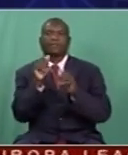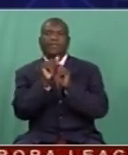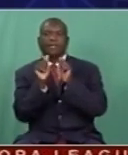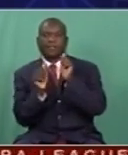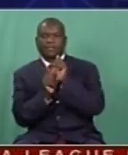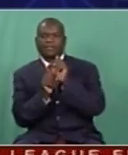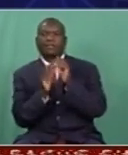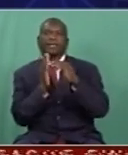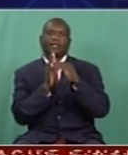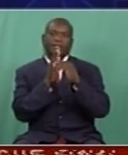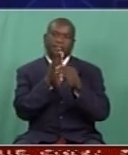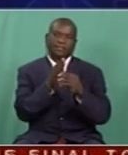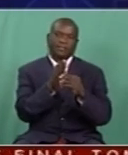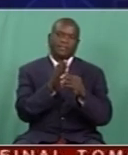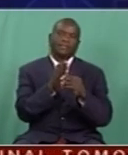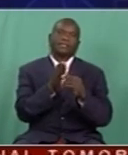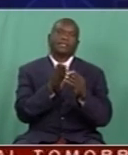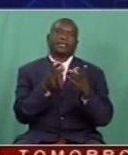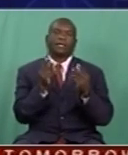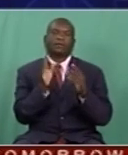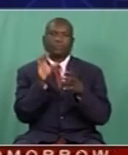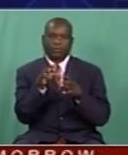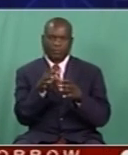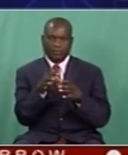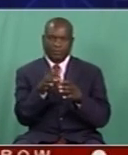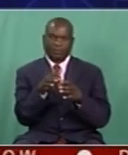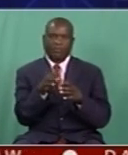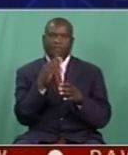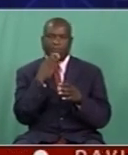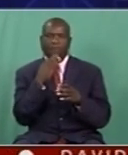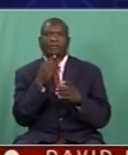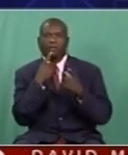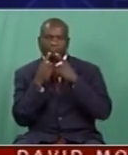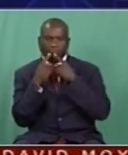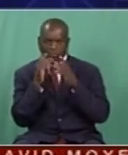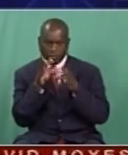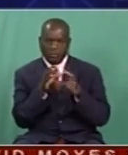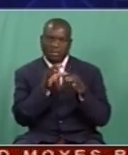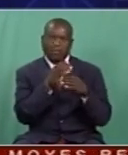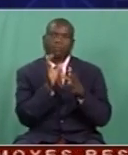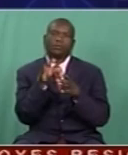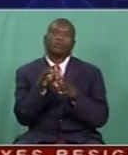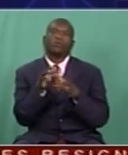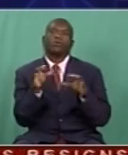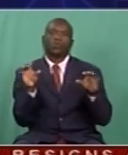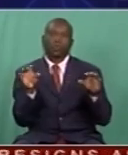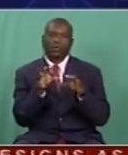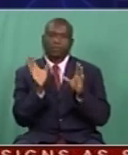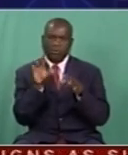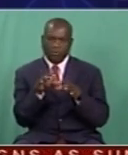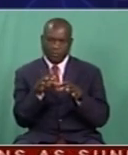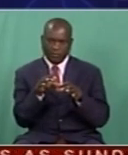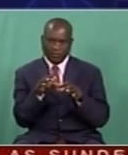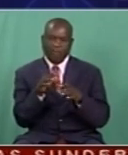at the Zimbabwe Broadcasting Corporation, coming through to just tell us some of the packages that they have for corporates and some of the work that they're doing